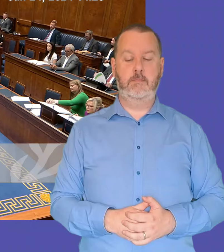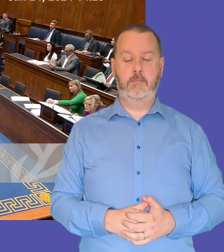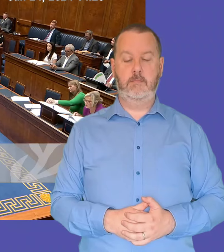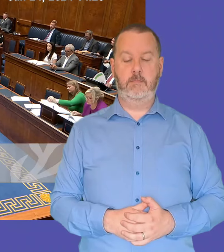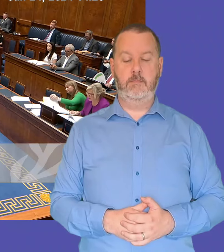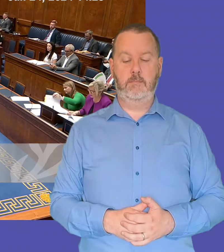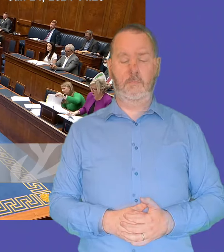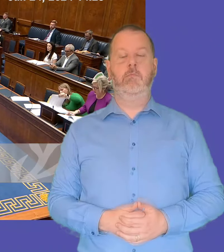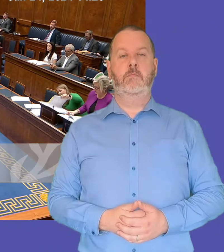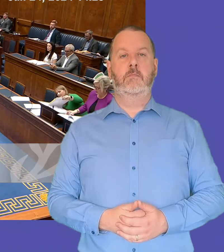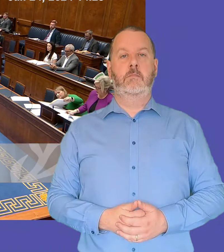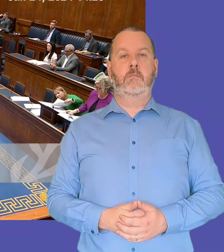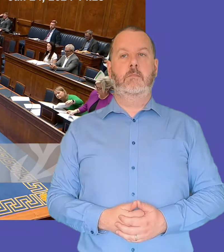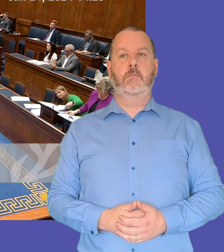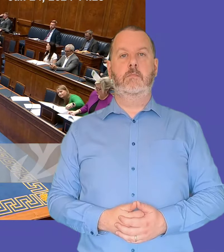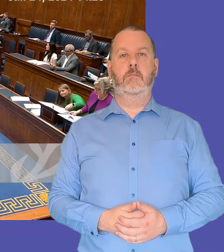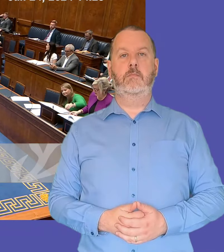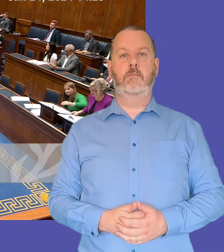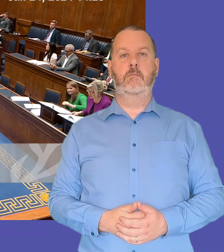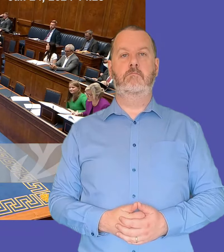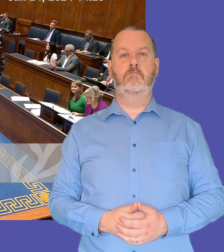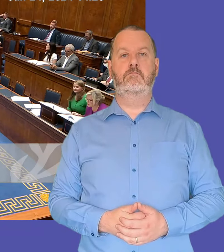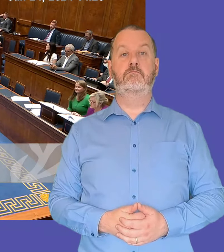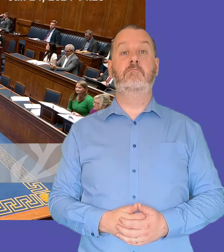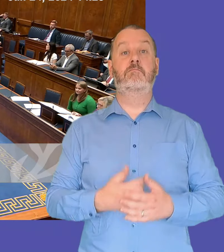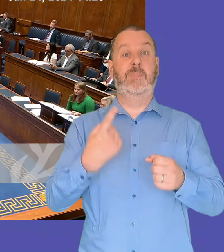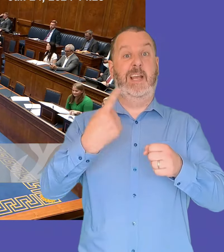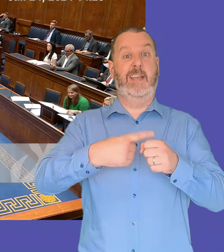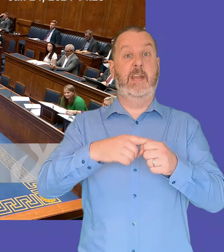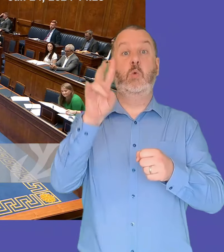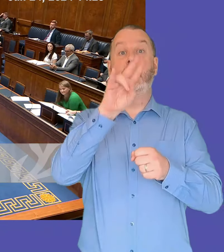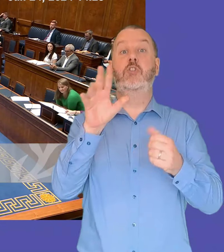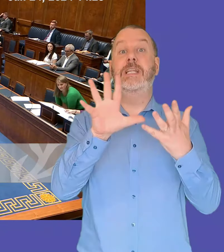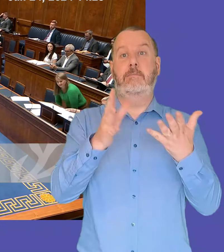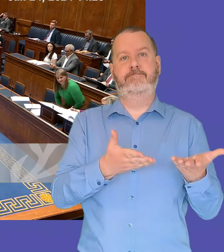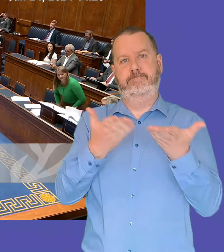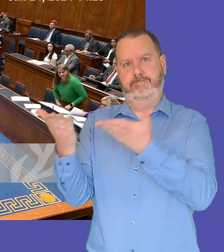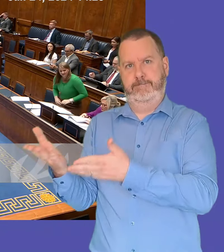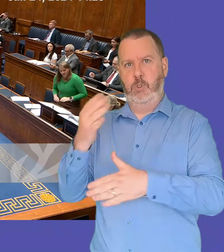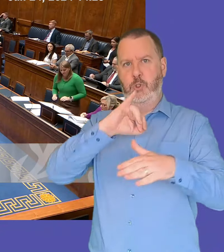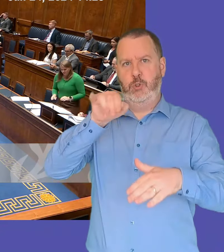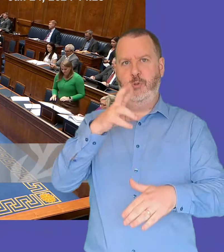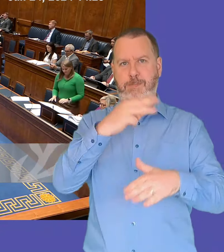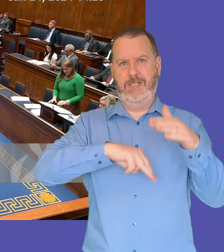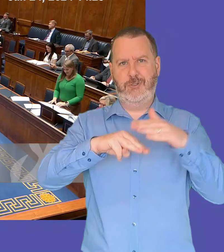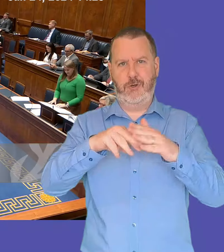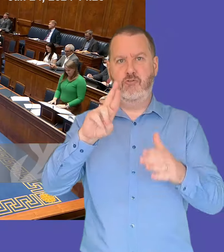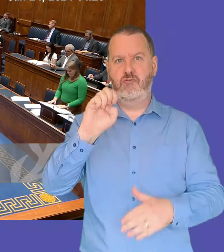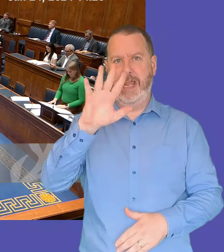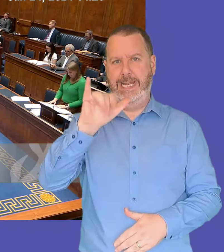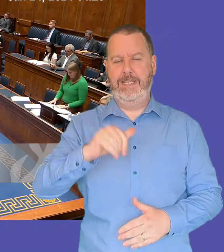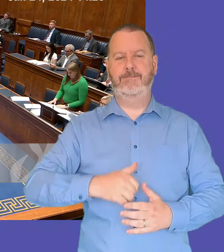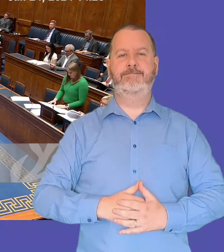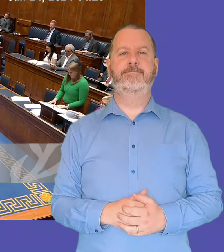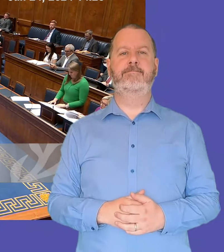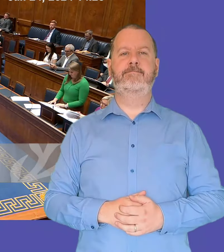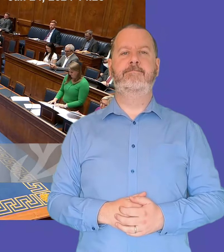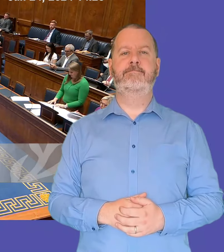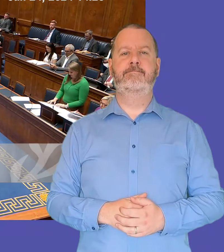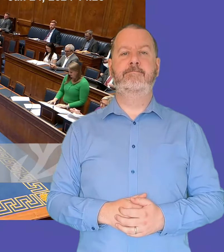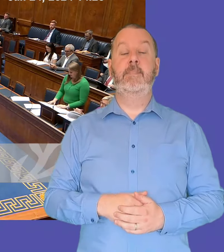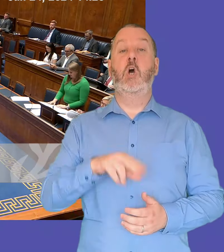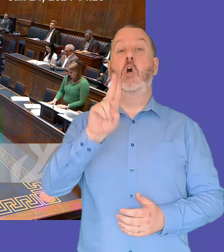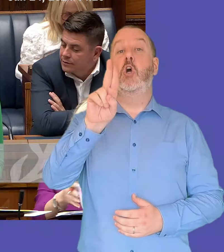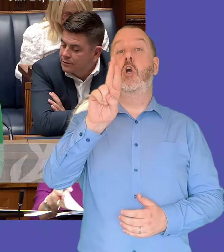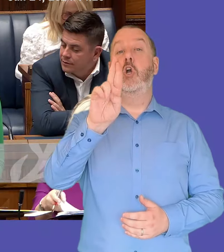first minister again and last junior minister i need to take this question thank you um through